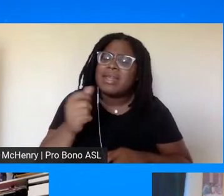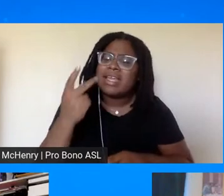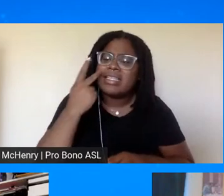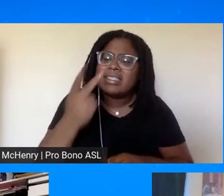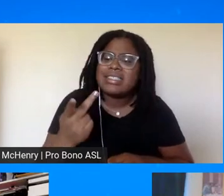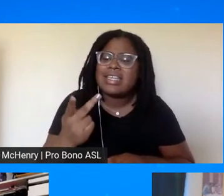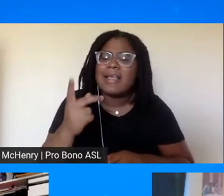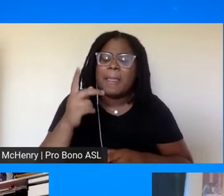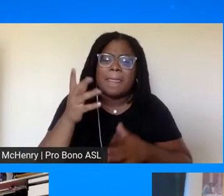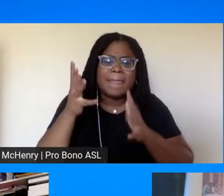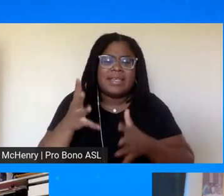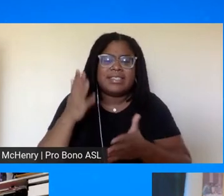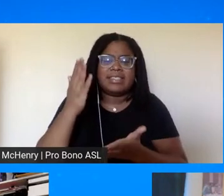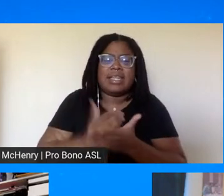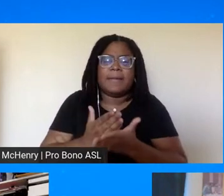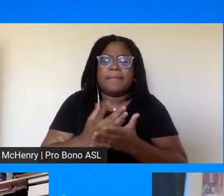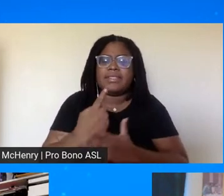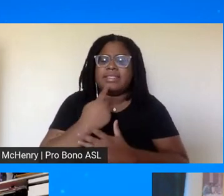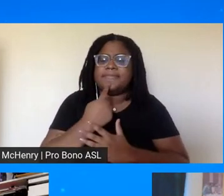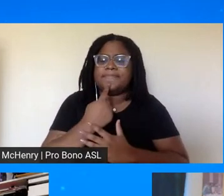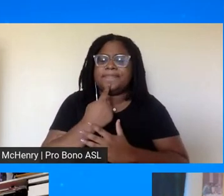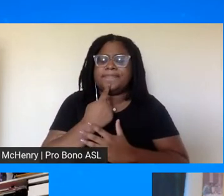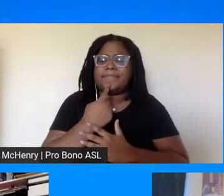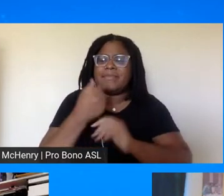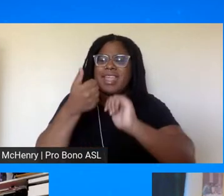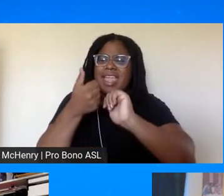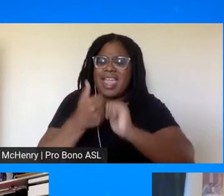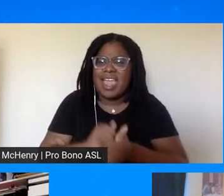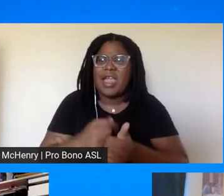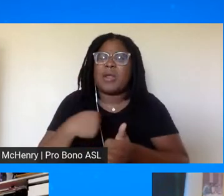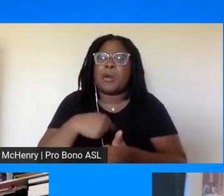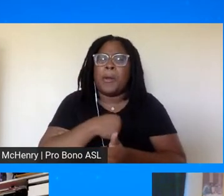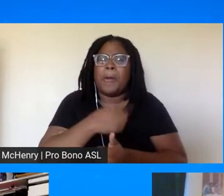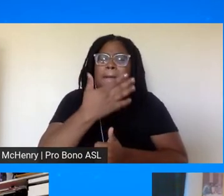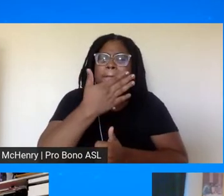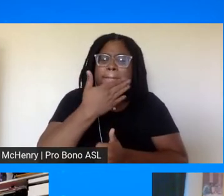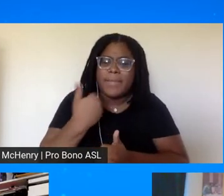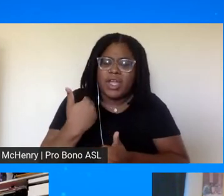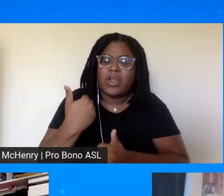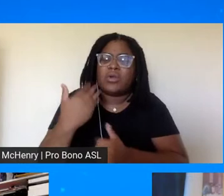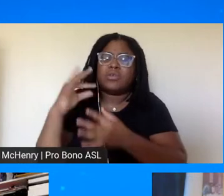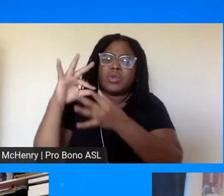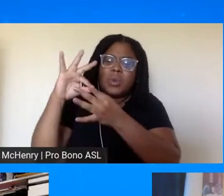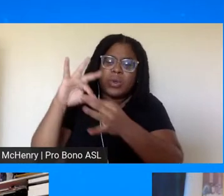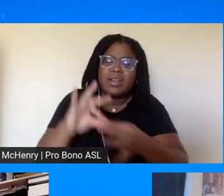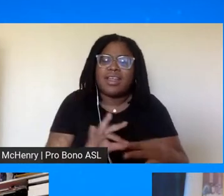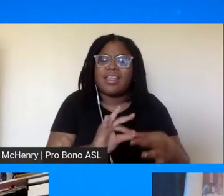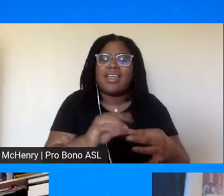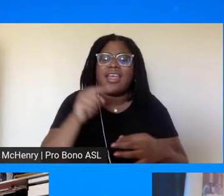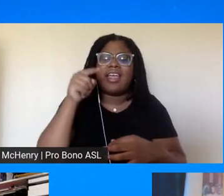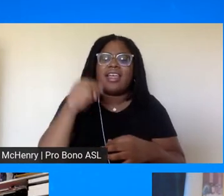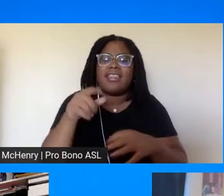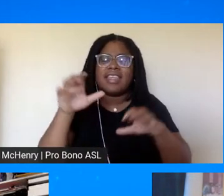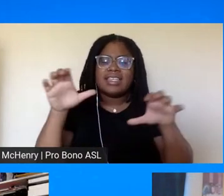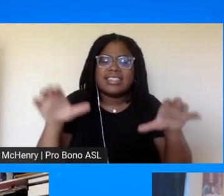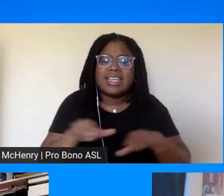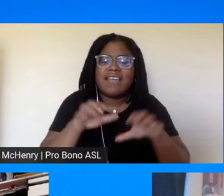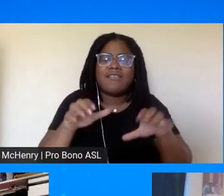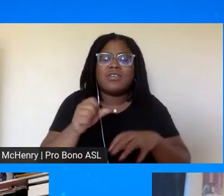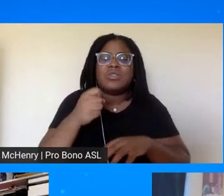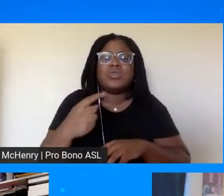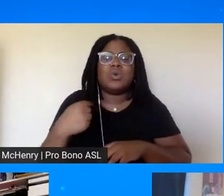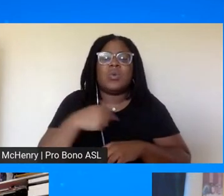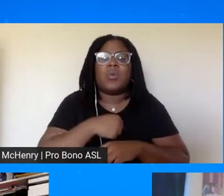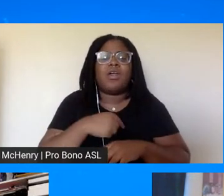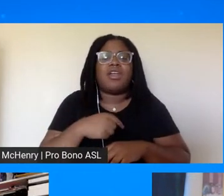let's stop and say, okay, how do we better coordinate these activities so that we're just not doing things,